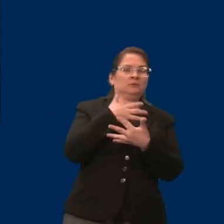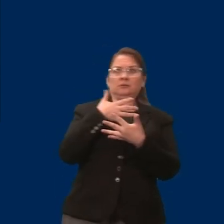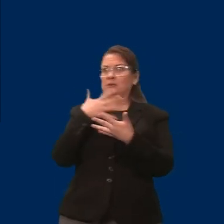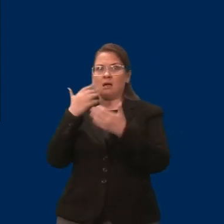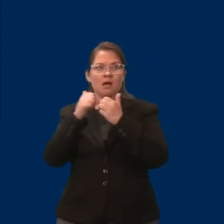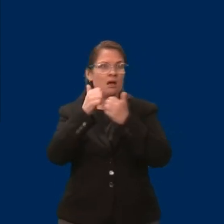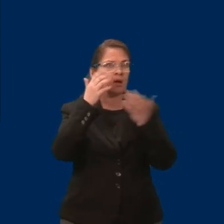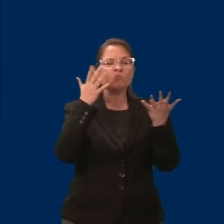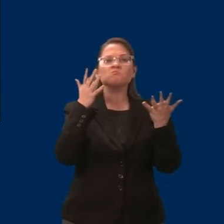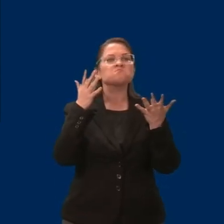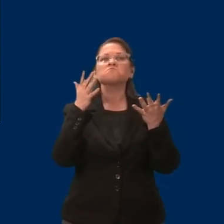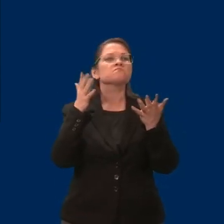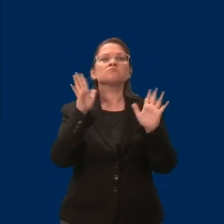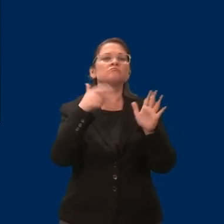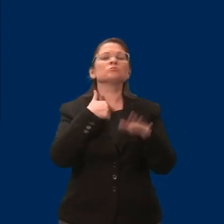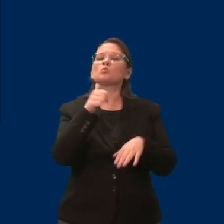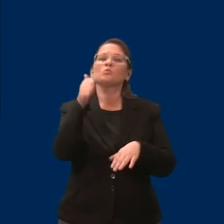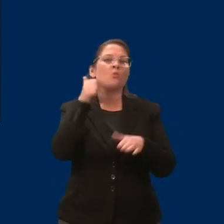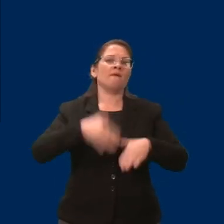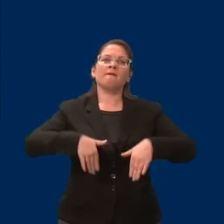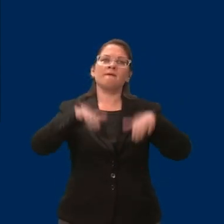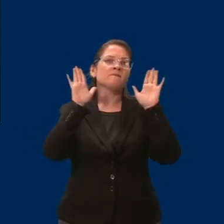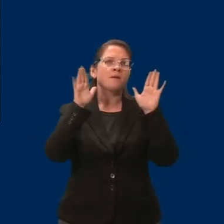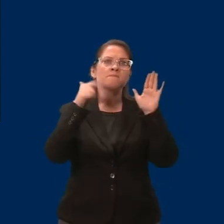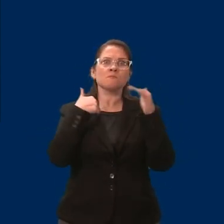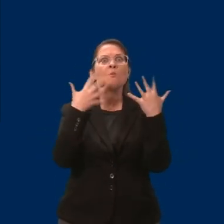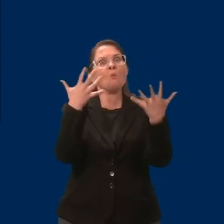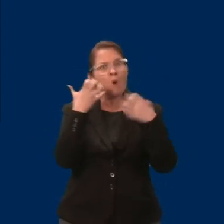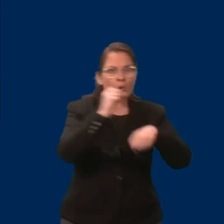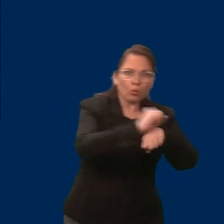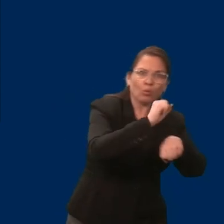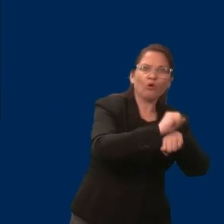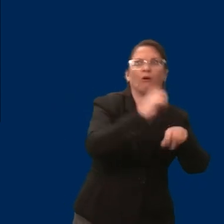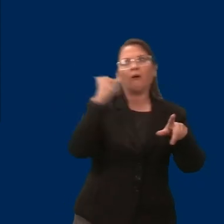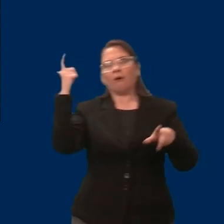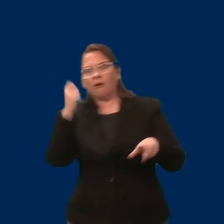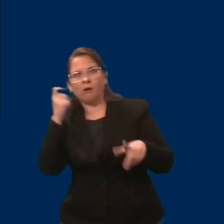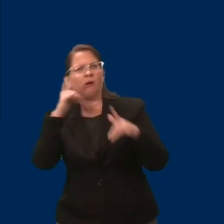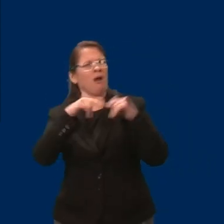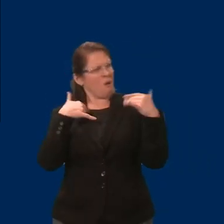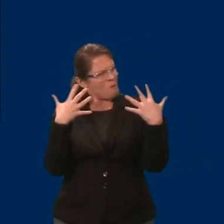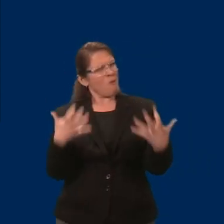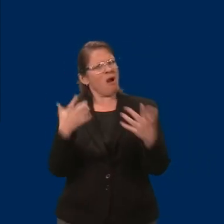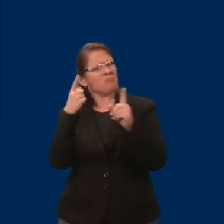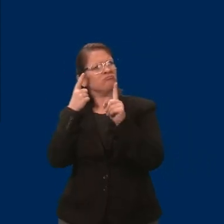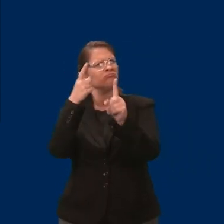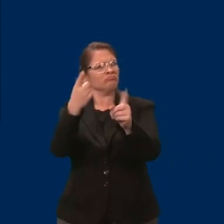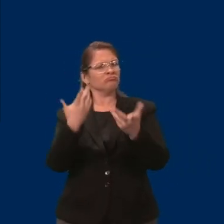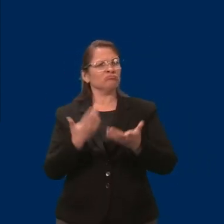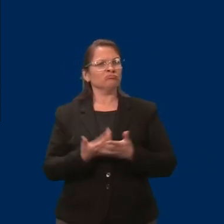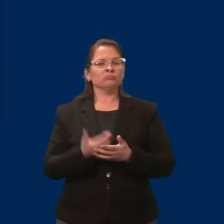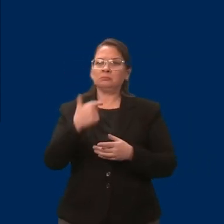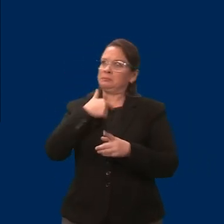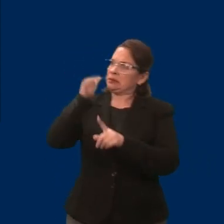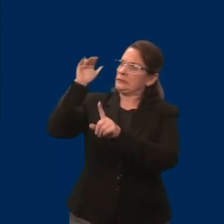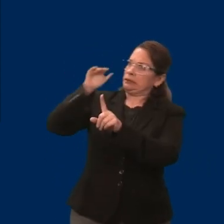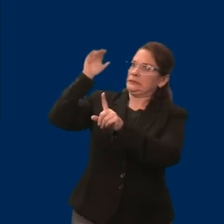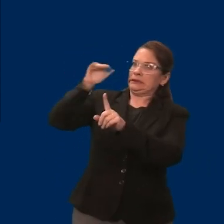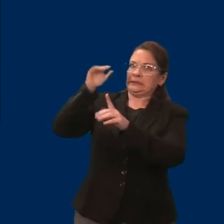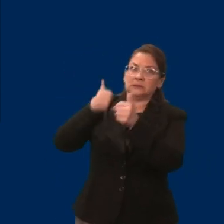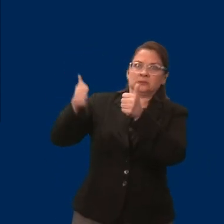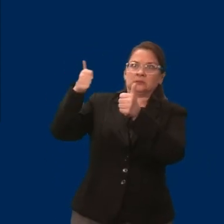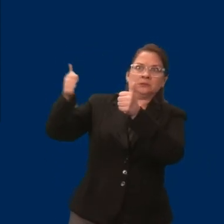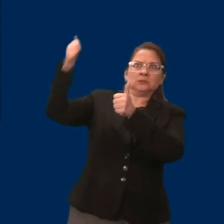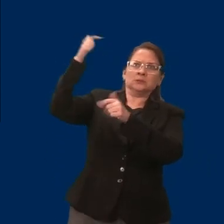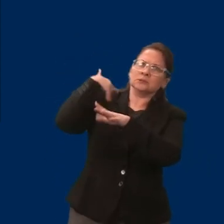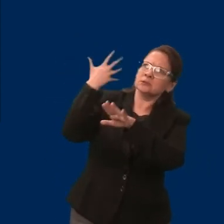up because working meant everything to me. I kept going up the chain of command, telling my story, and begging for someone to hear me and